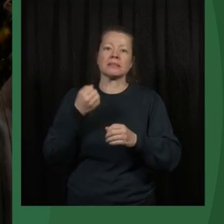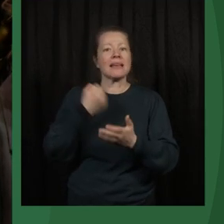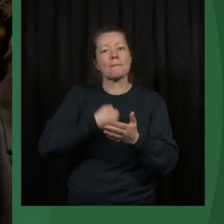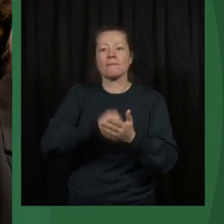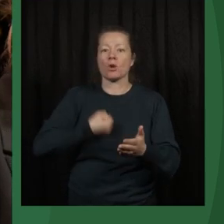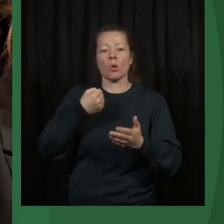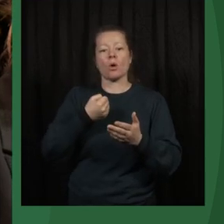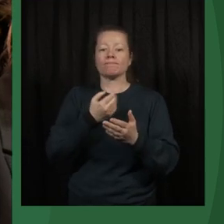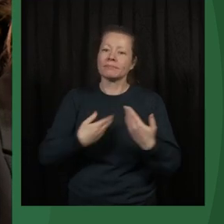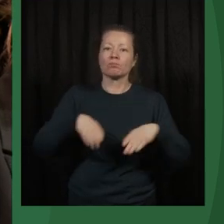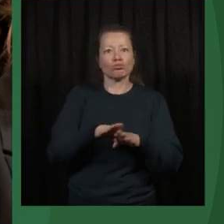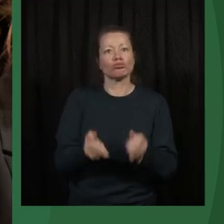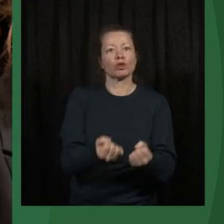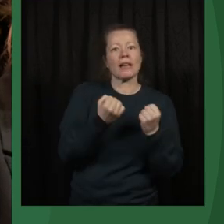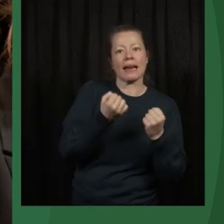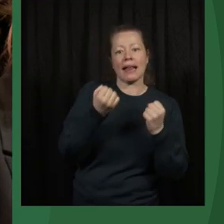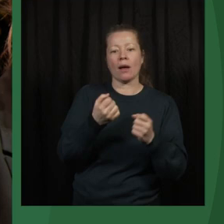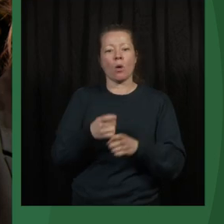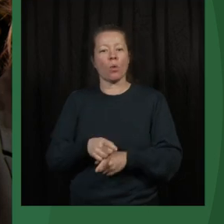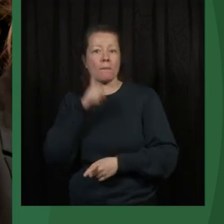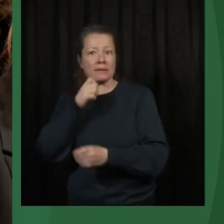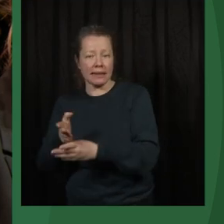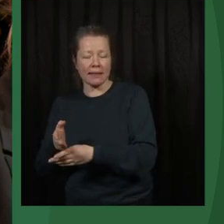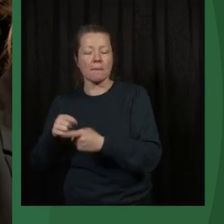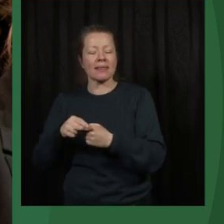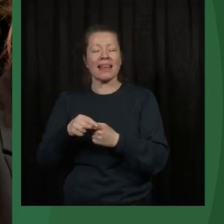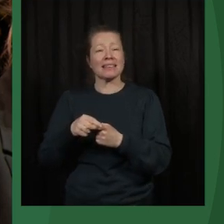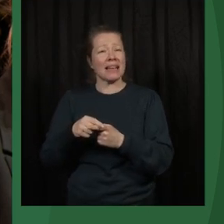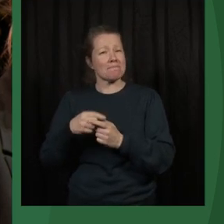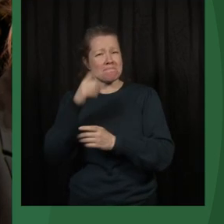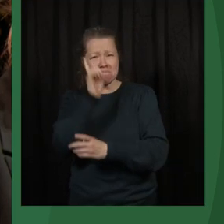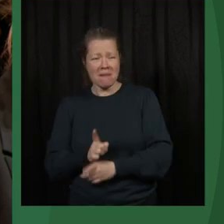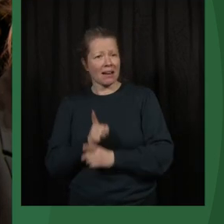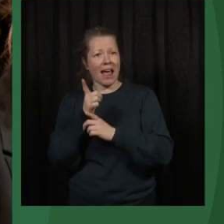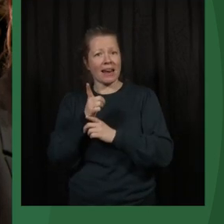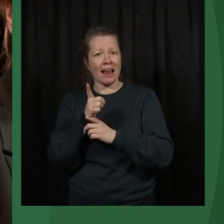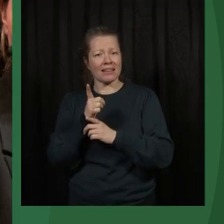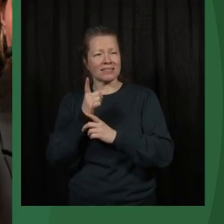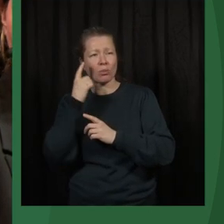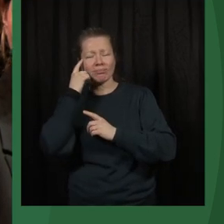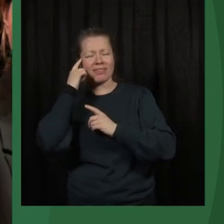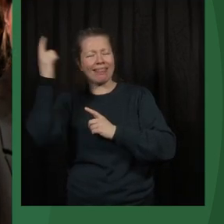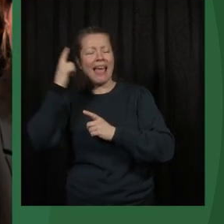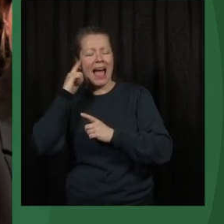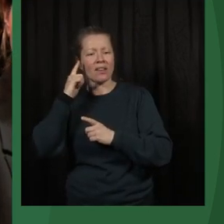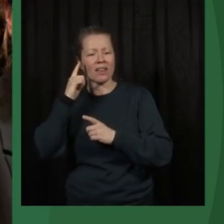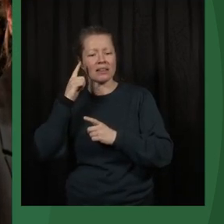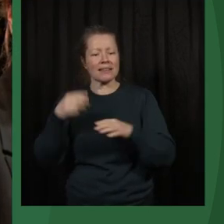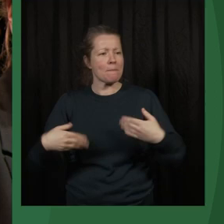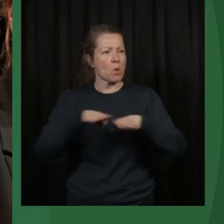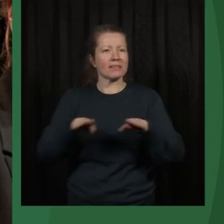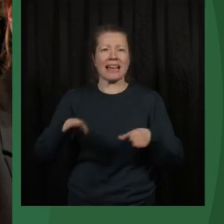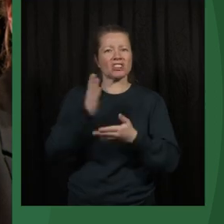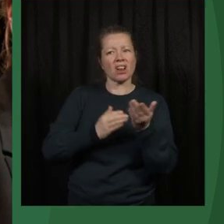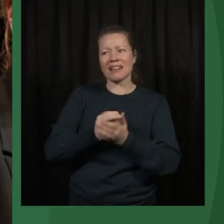space. But the most mind boggling of them is the idea that democracy is somehow a Western concept. So essentially we're being